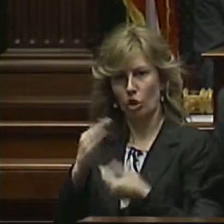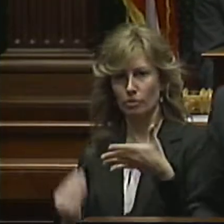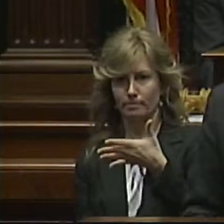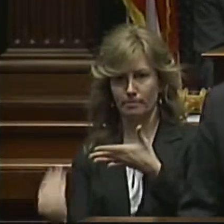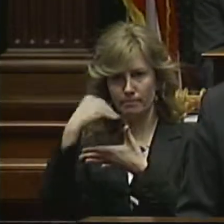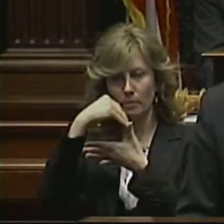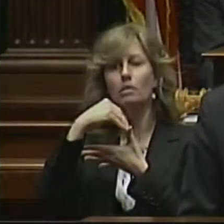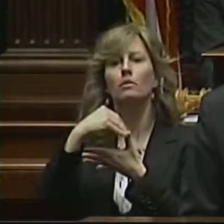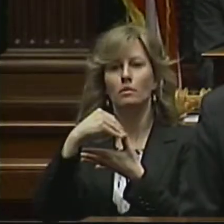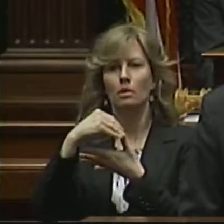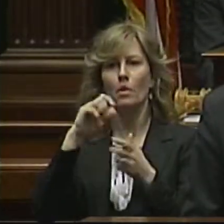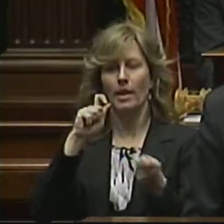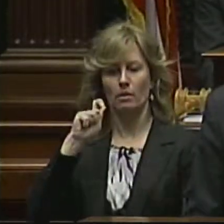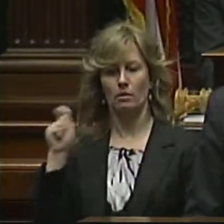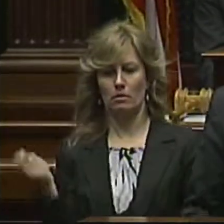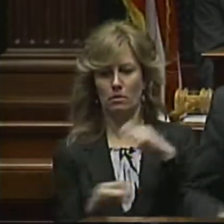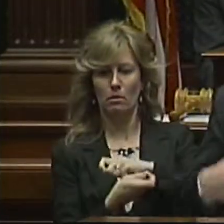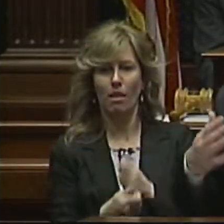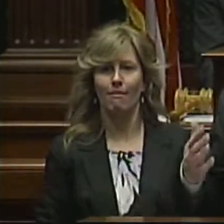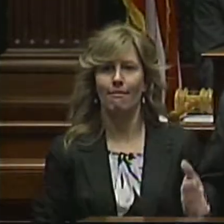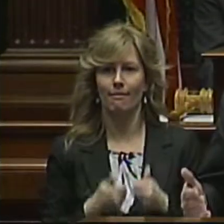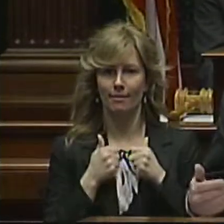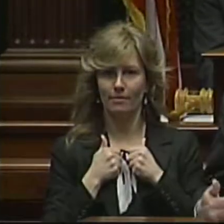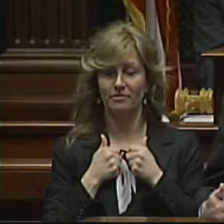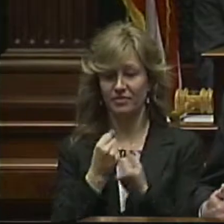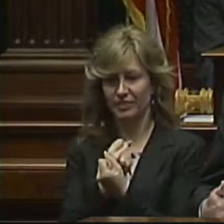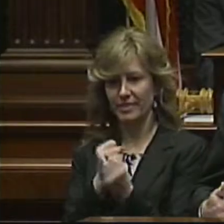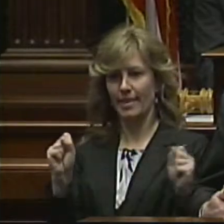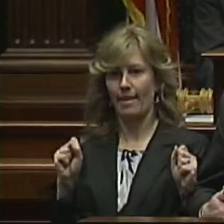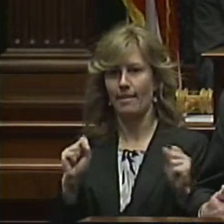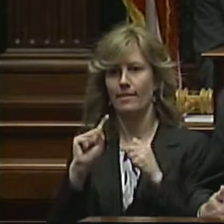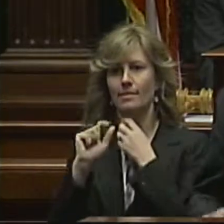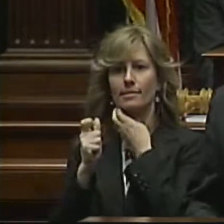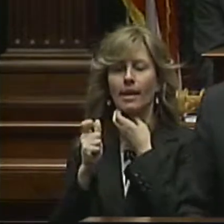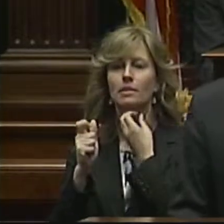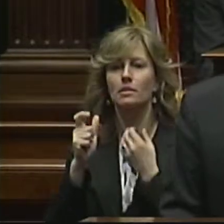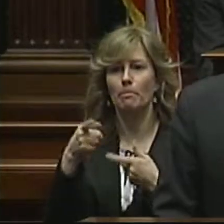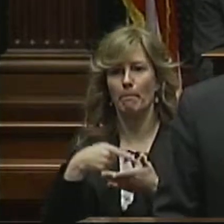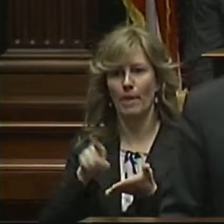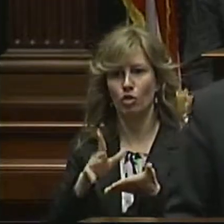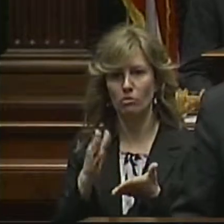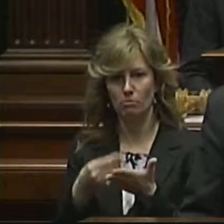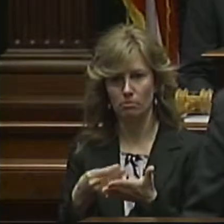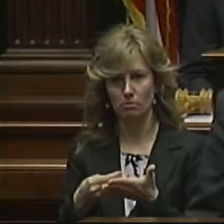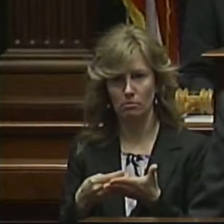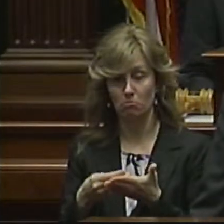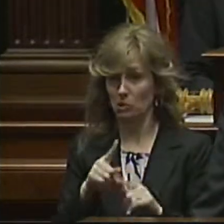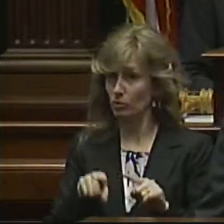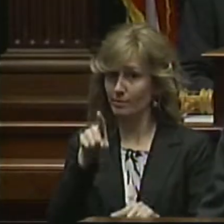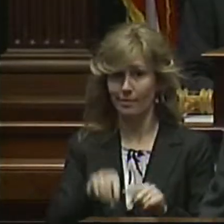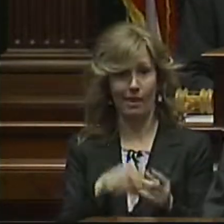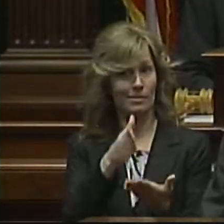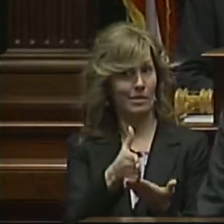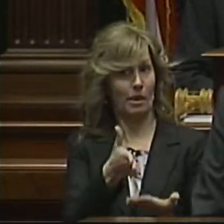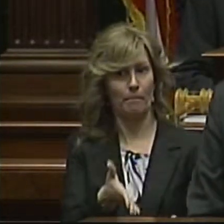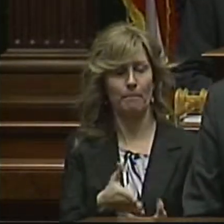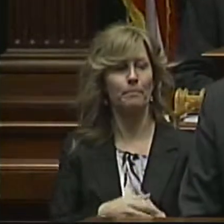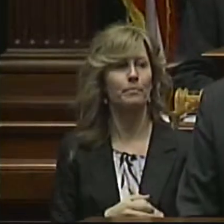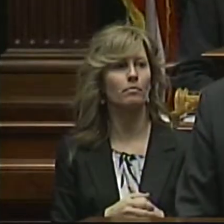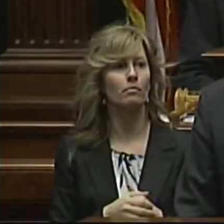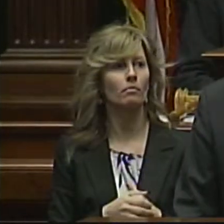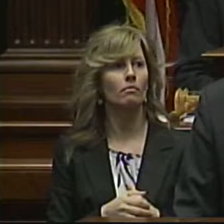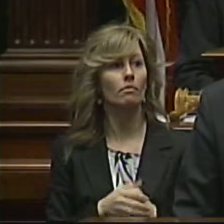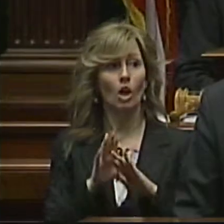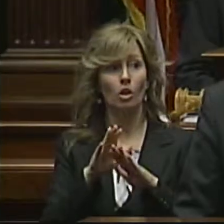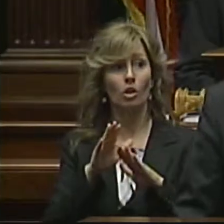we can transform lives and save taxpayers' money. But we can't stop there. A child, a